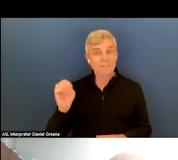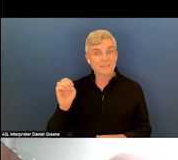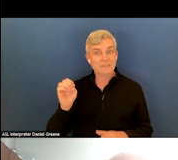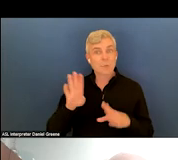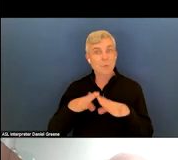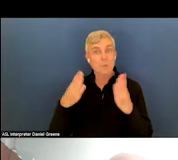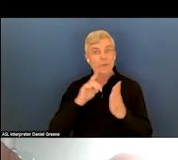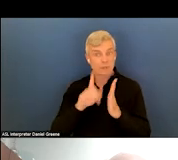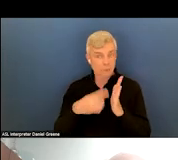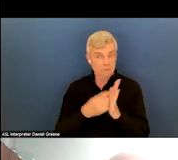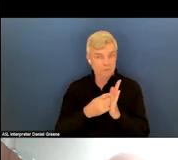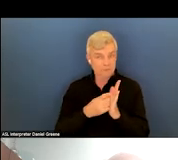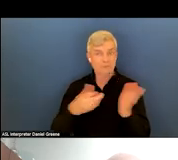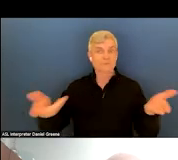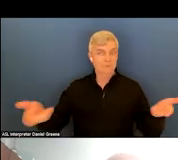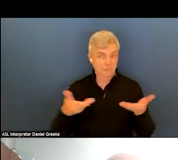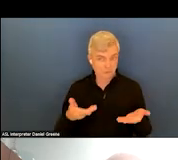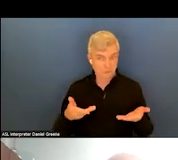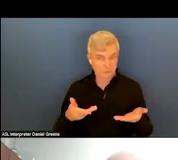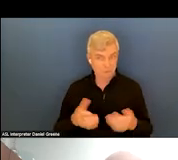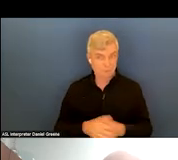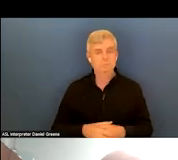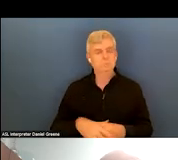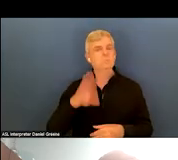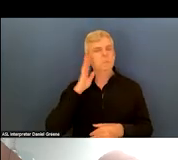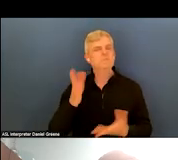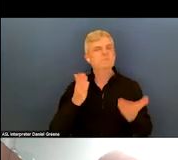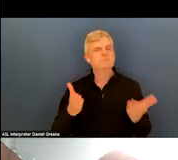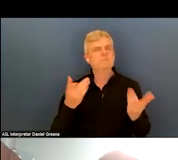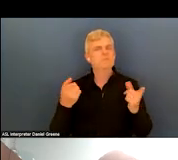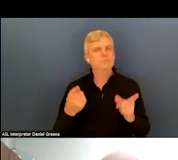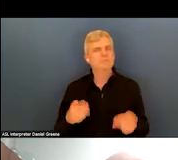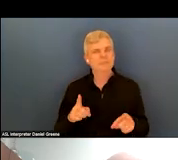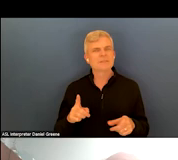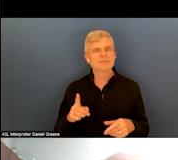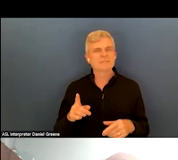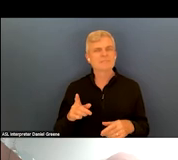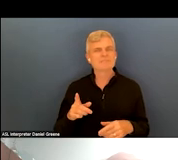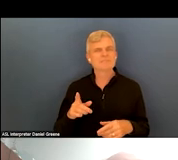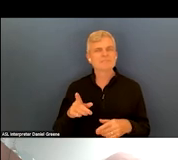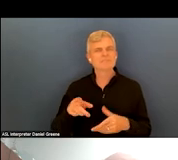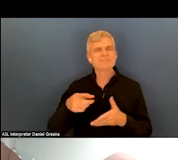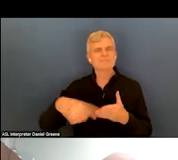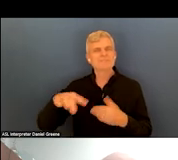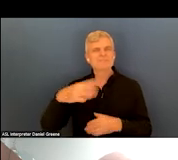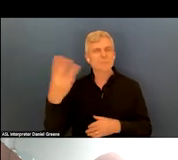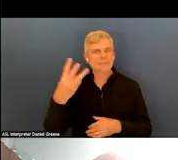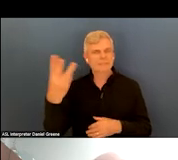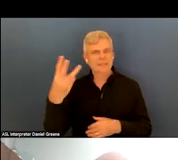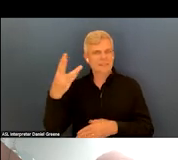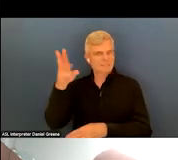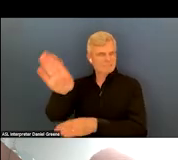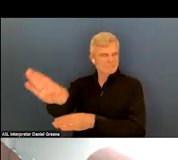invitation. Which will likely be taking place late in the day next Wednesday, which would be